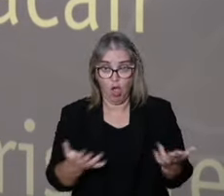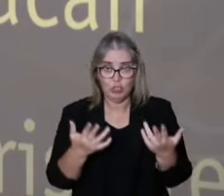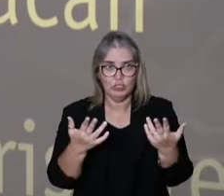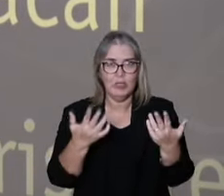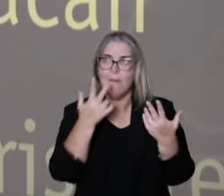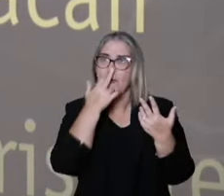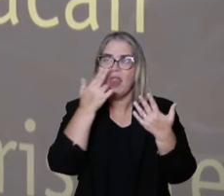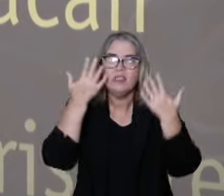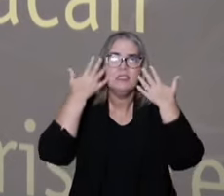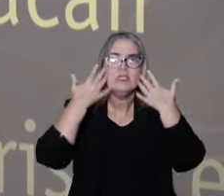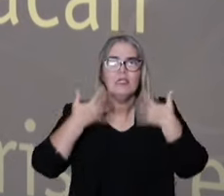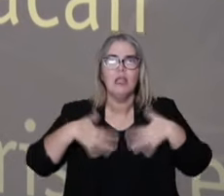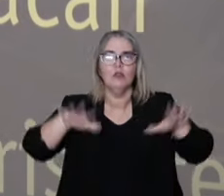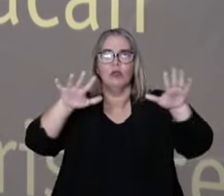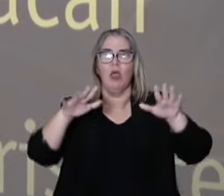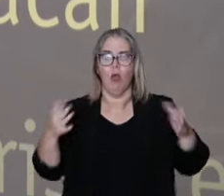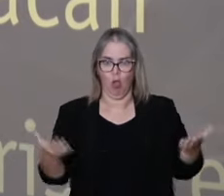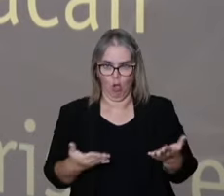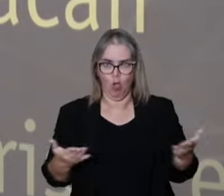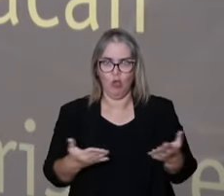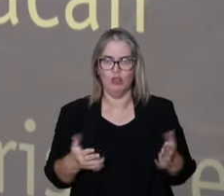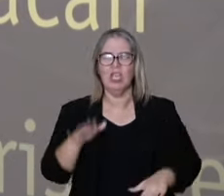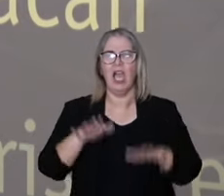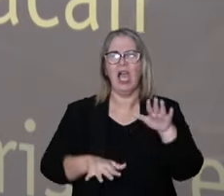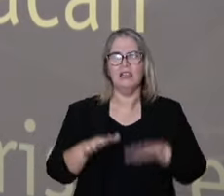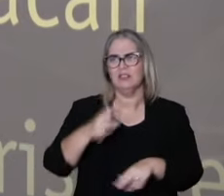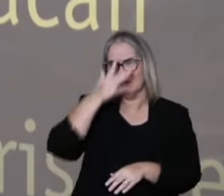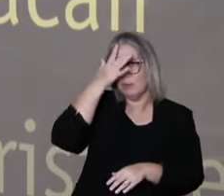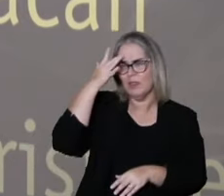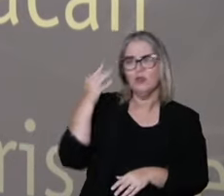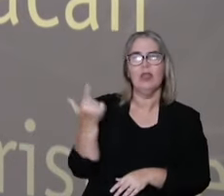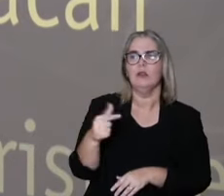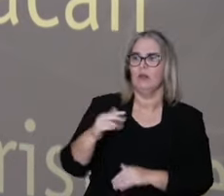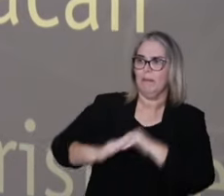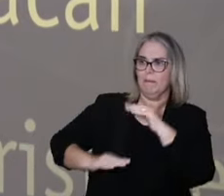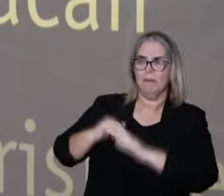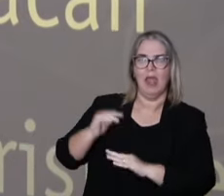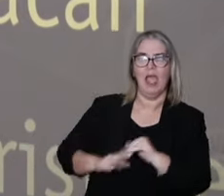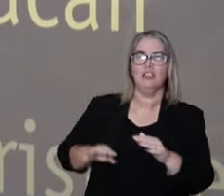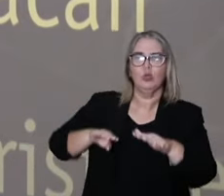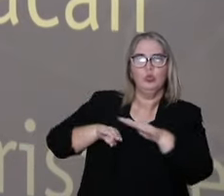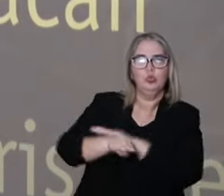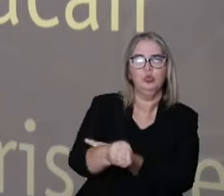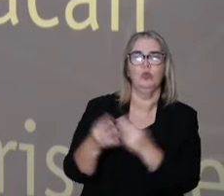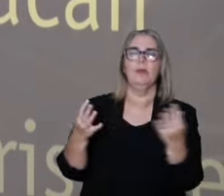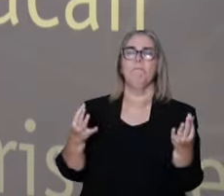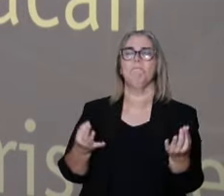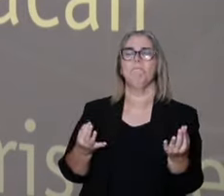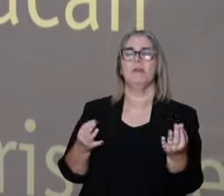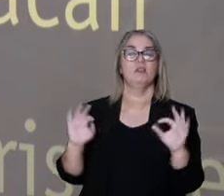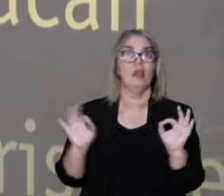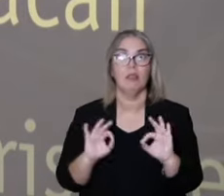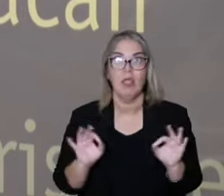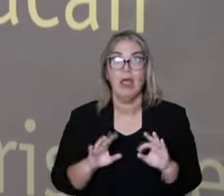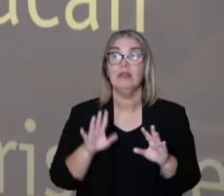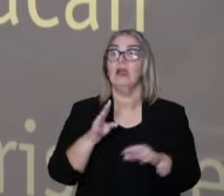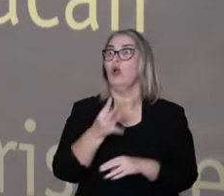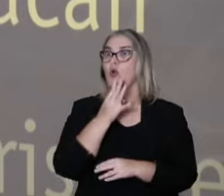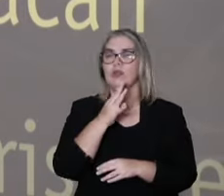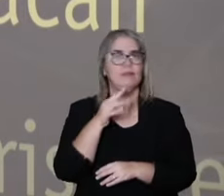And it's very common up to this day, the professionals that don't have the meditative practice nor